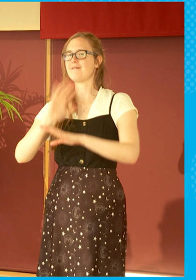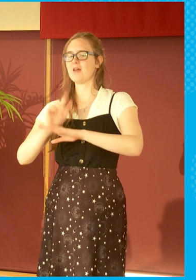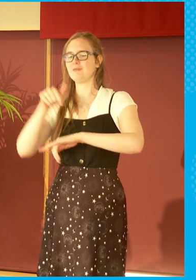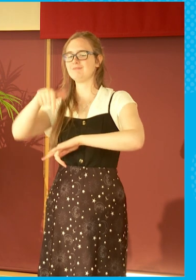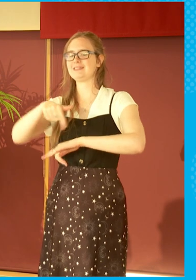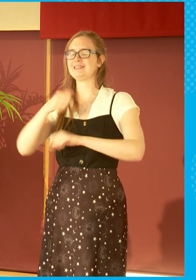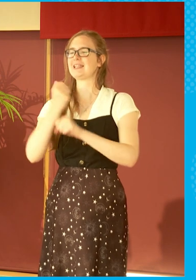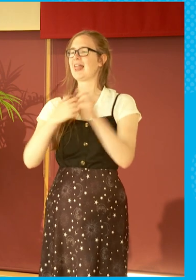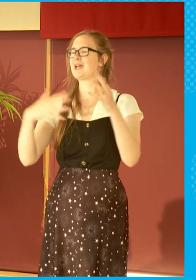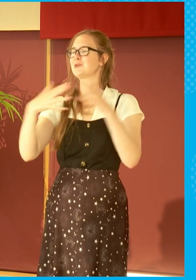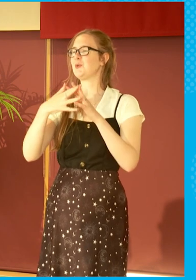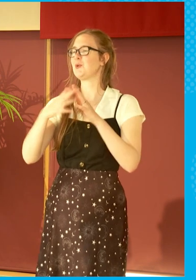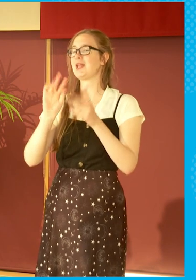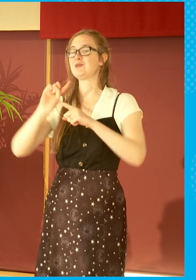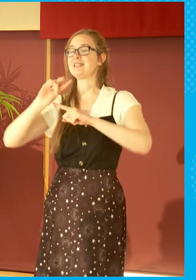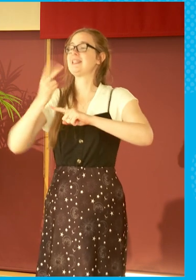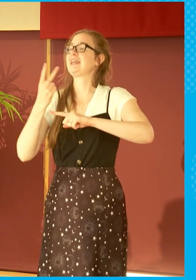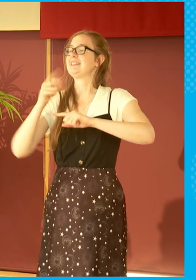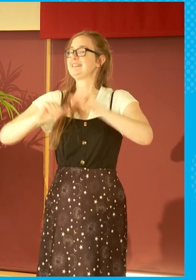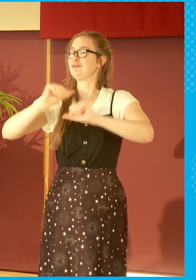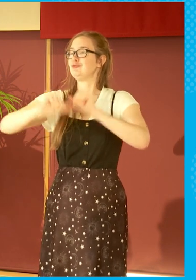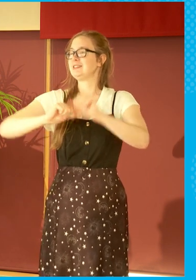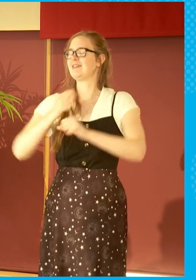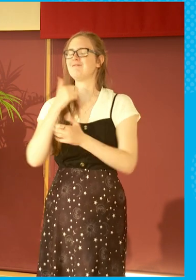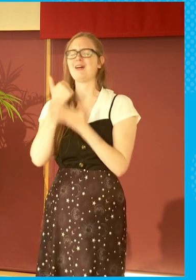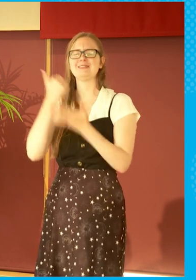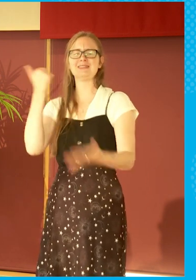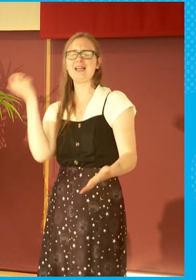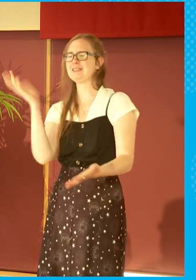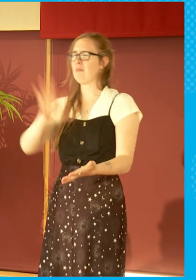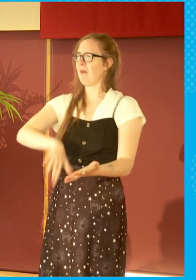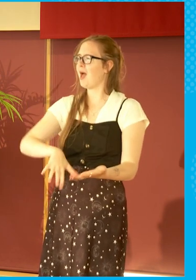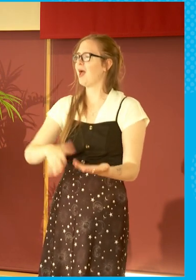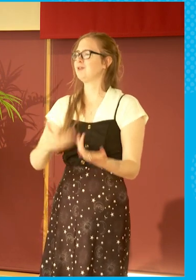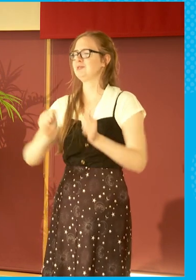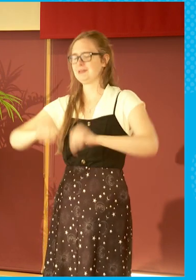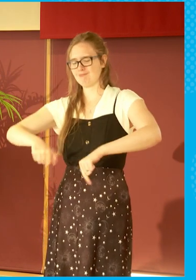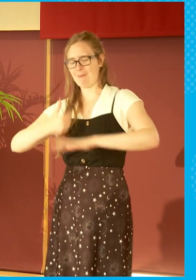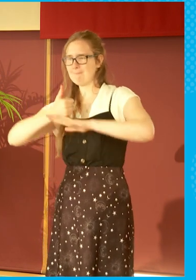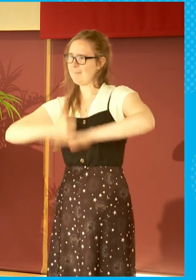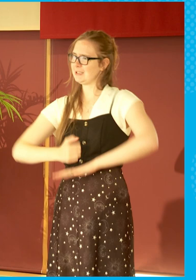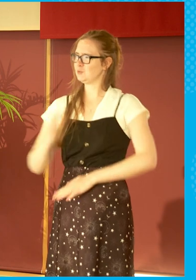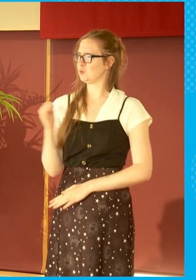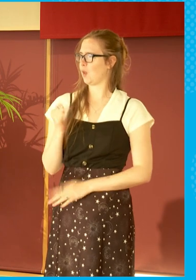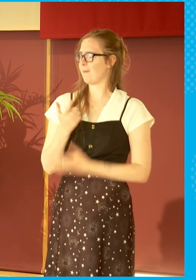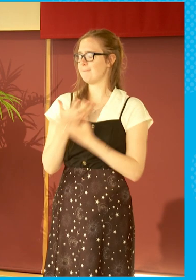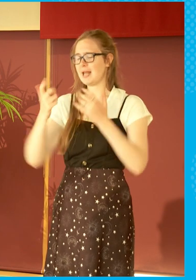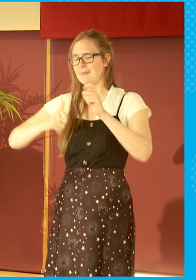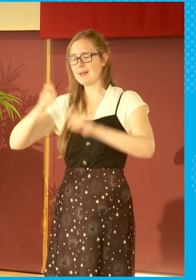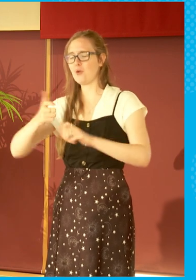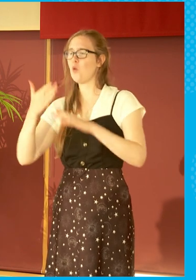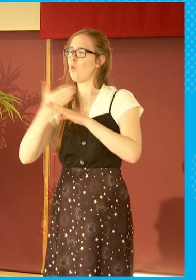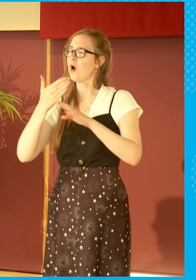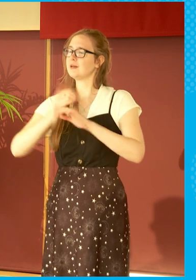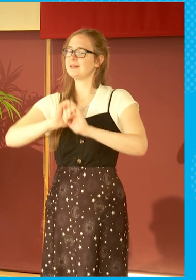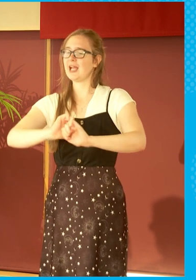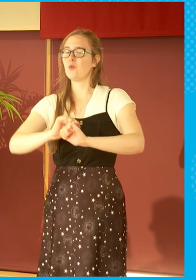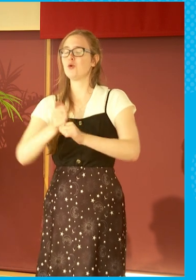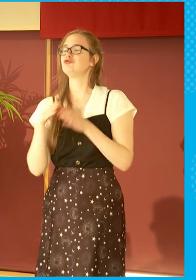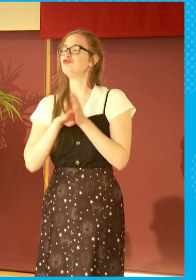That's in its second series. Fantastic returning series. Many of the people who came in and worked in Screw were trainees.